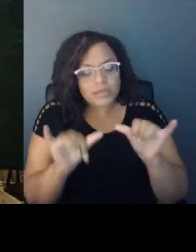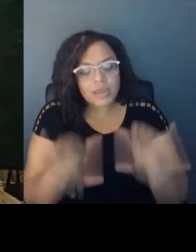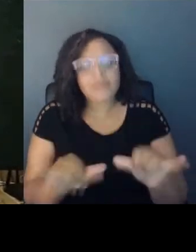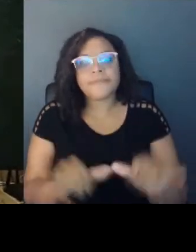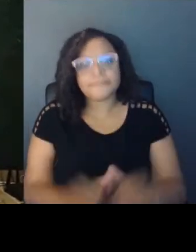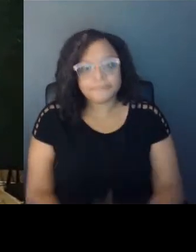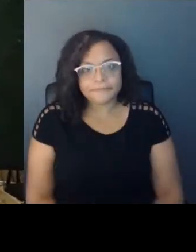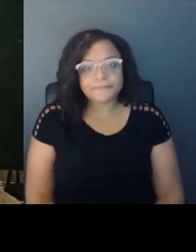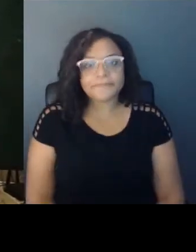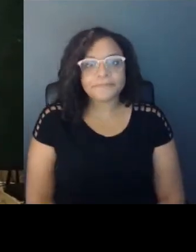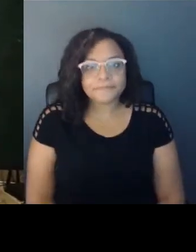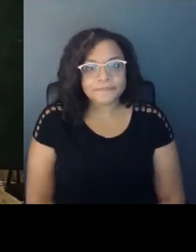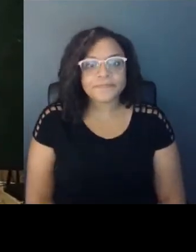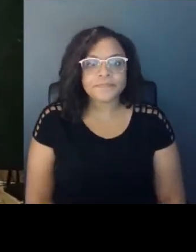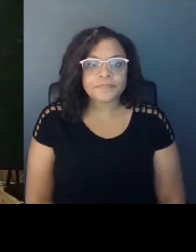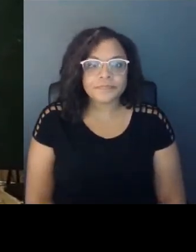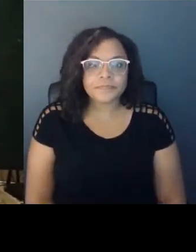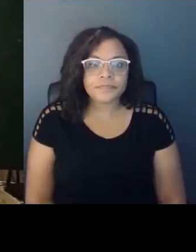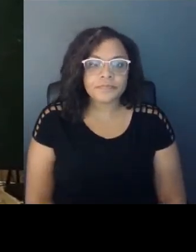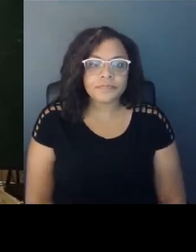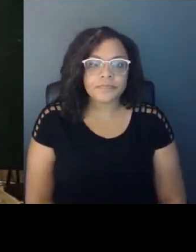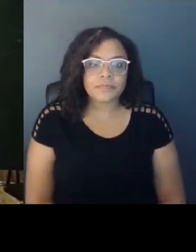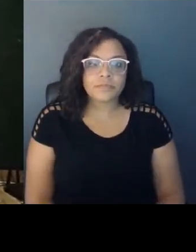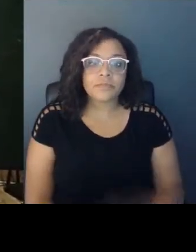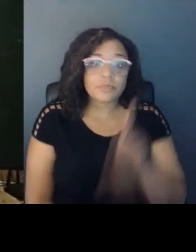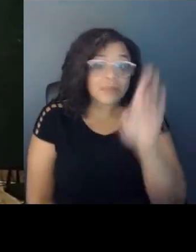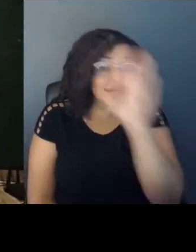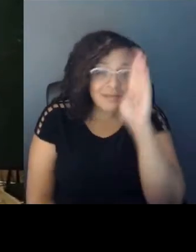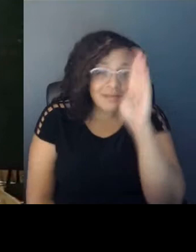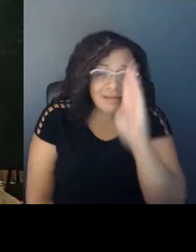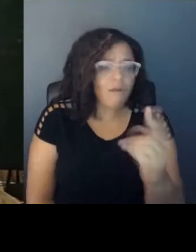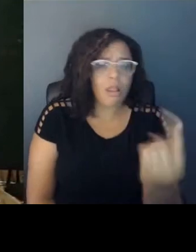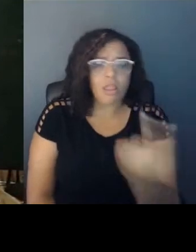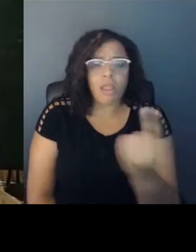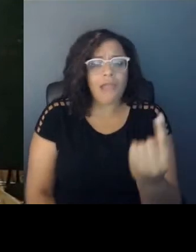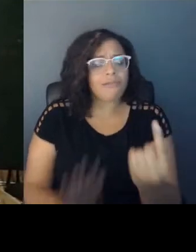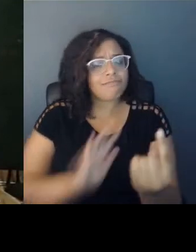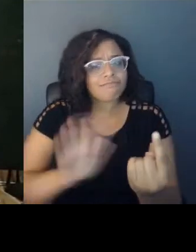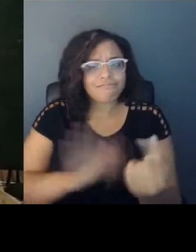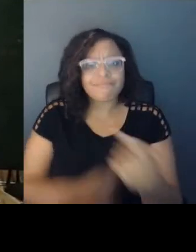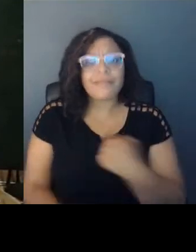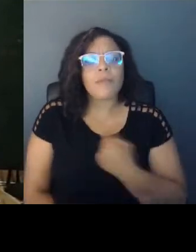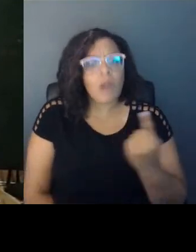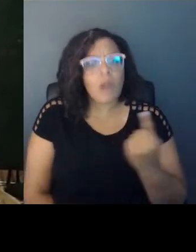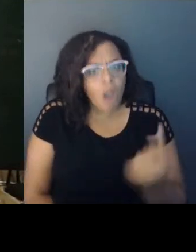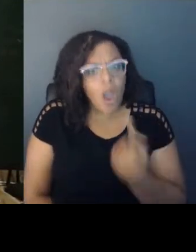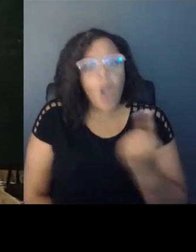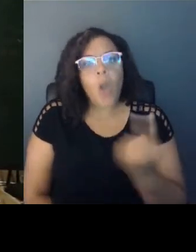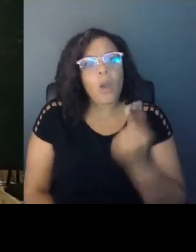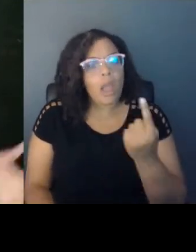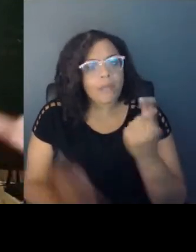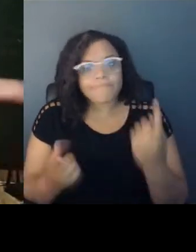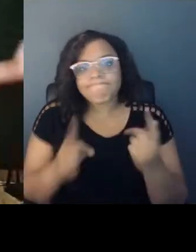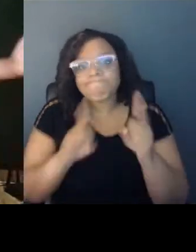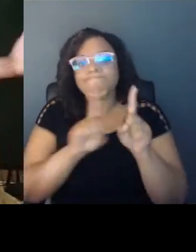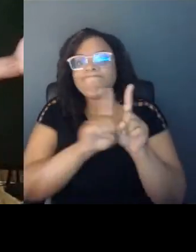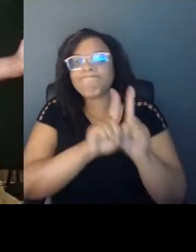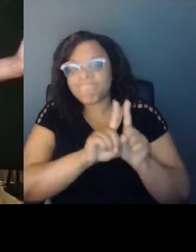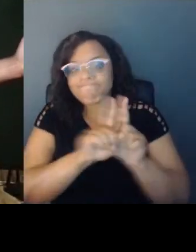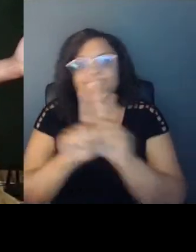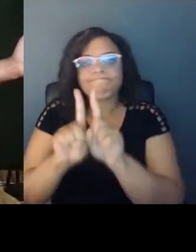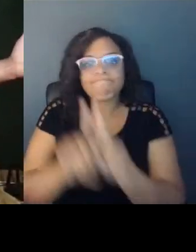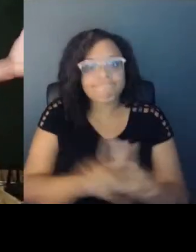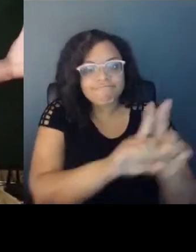You are never alone, I will always be by your side. You are